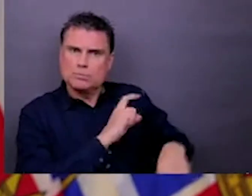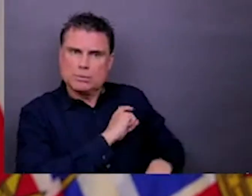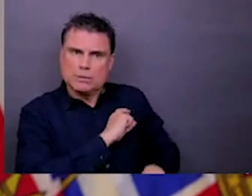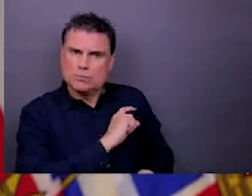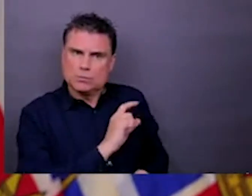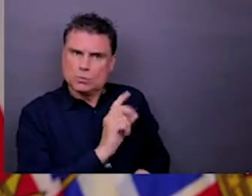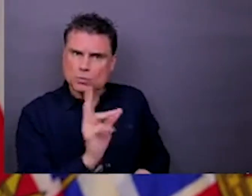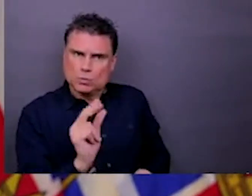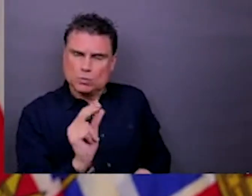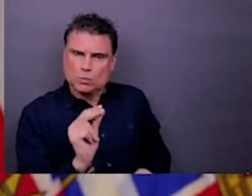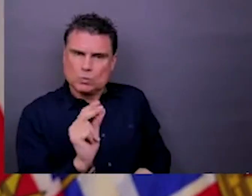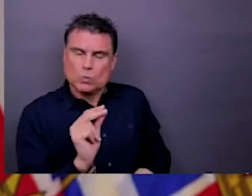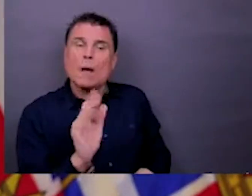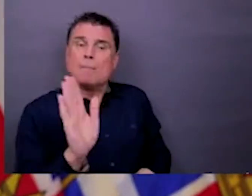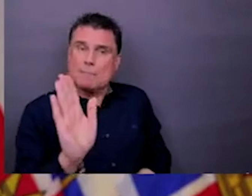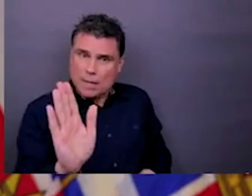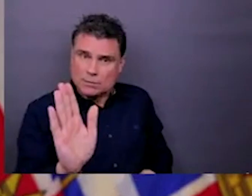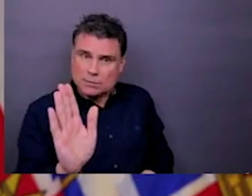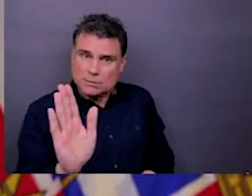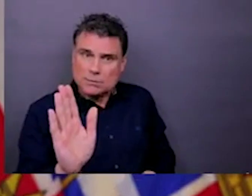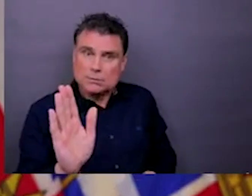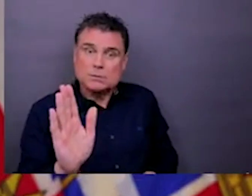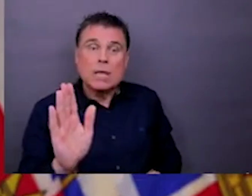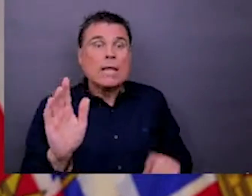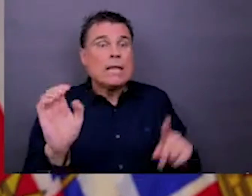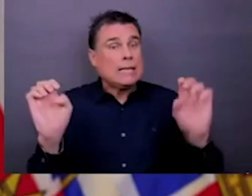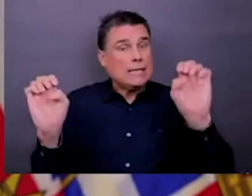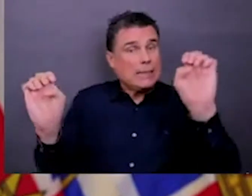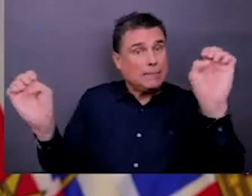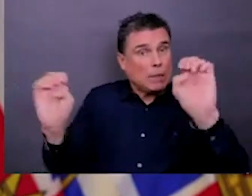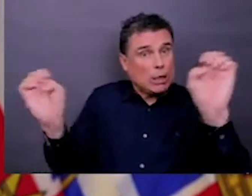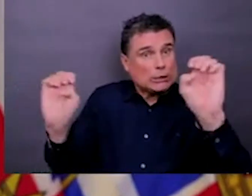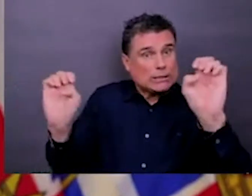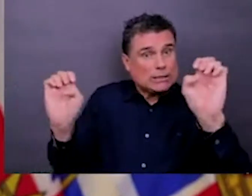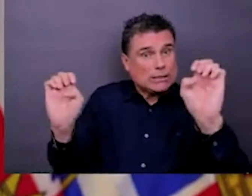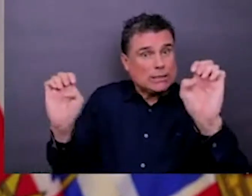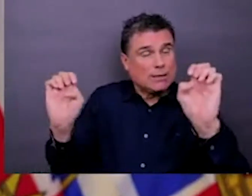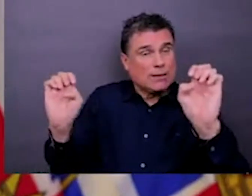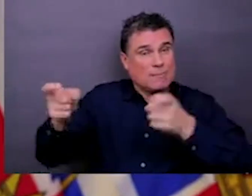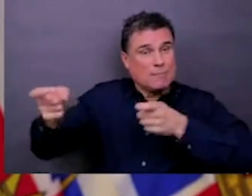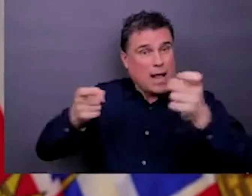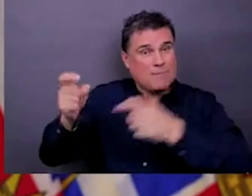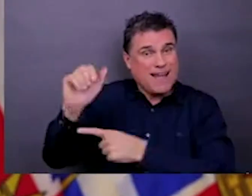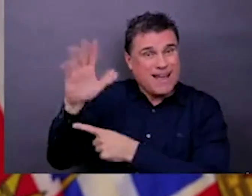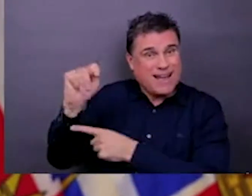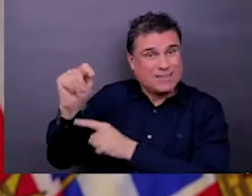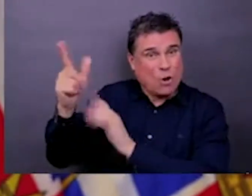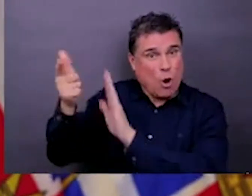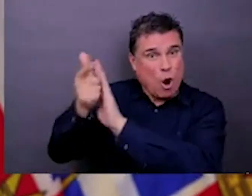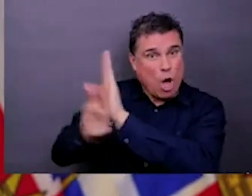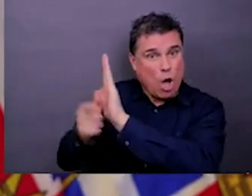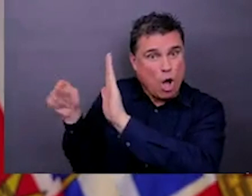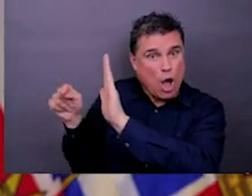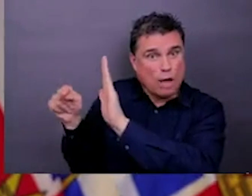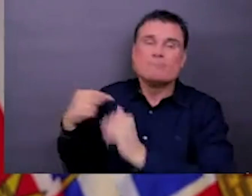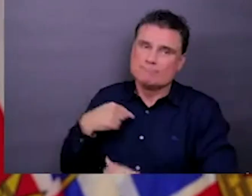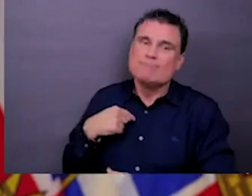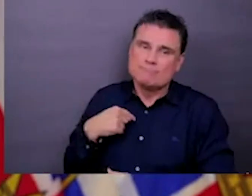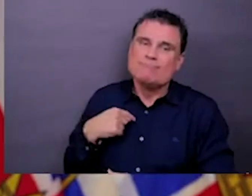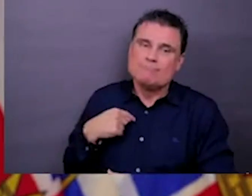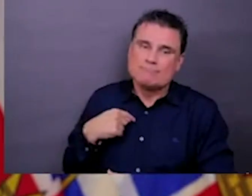that is under the emergency management act part of the order. So these are all things that the legal folk are working out.